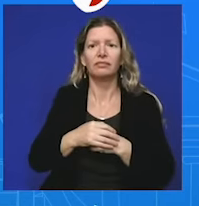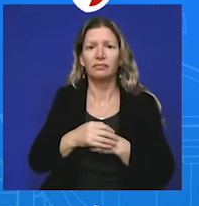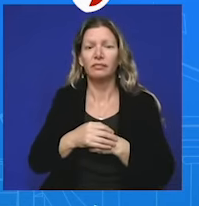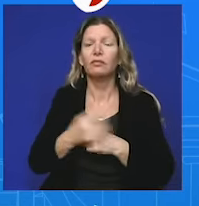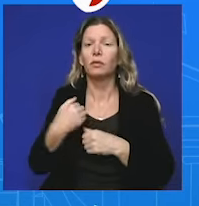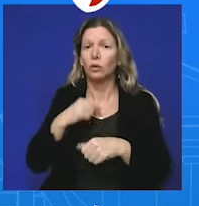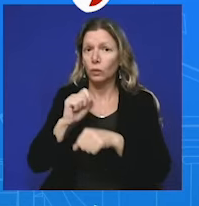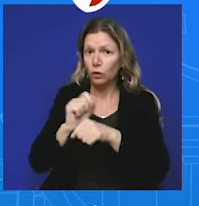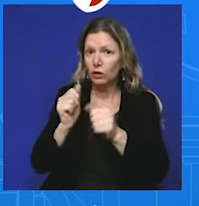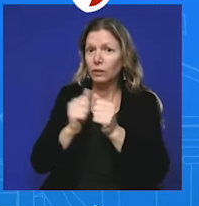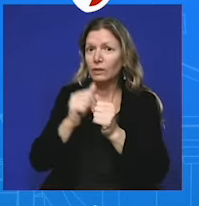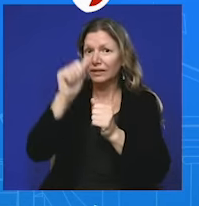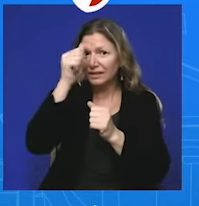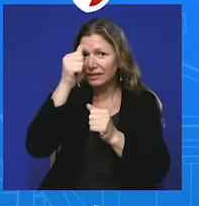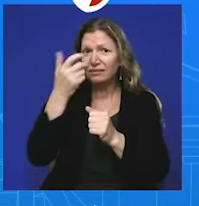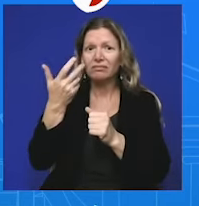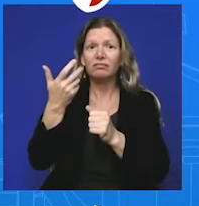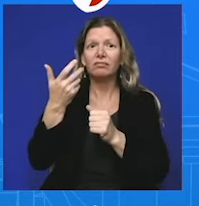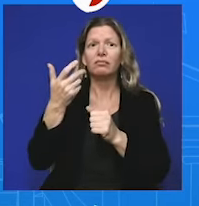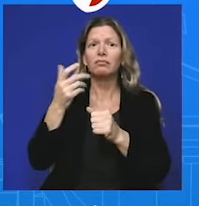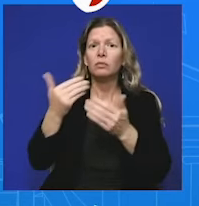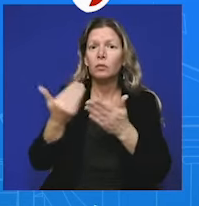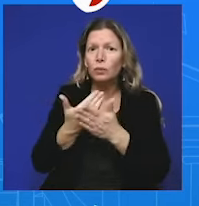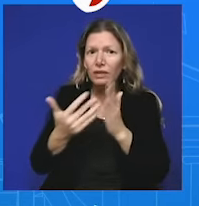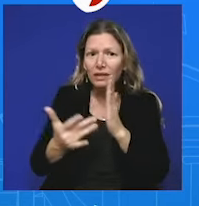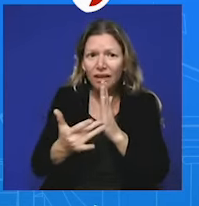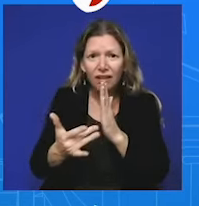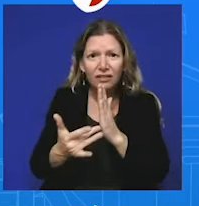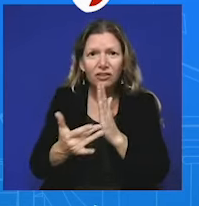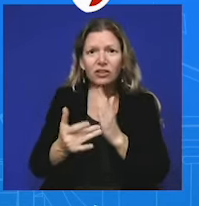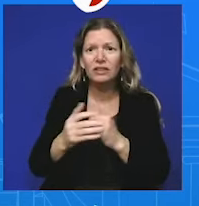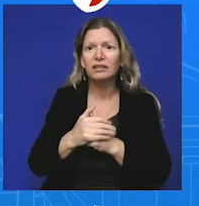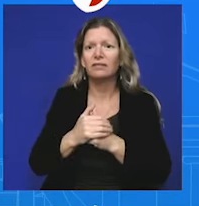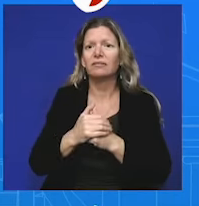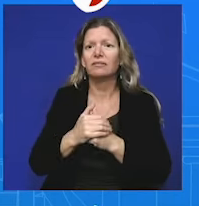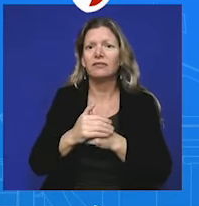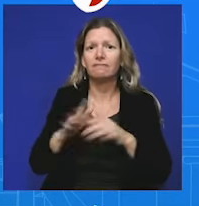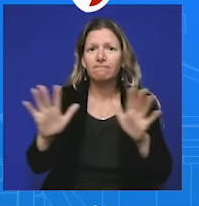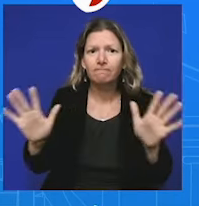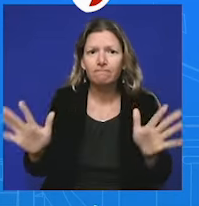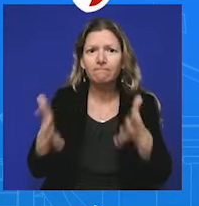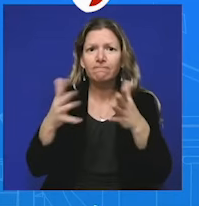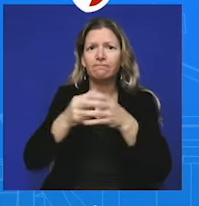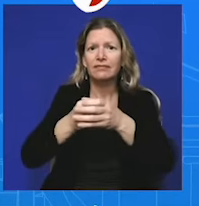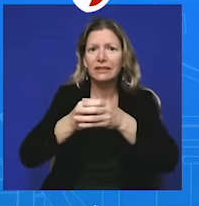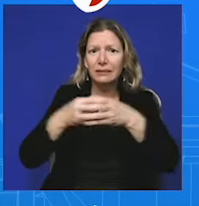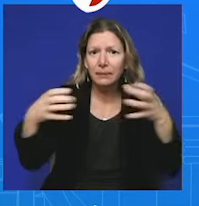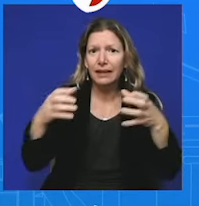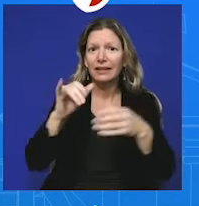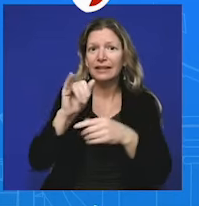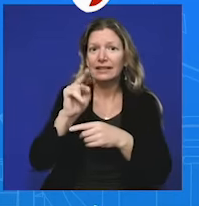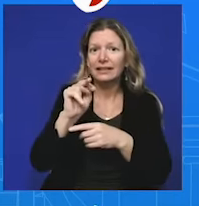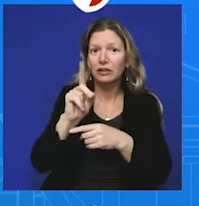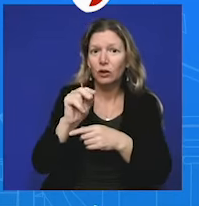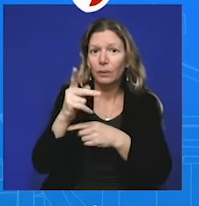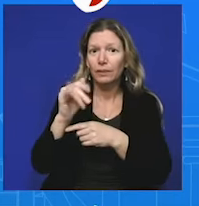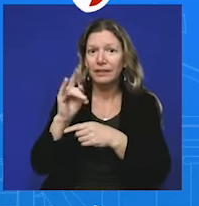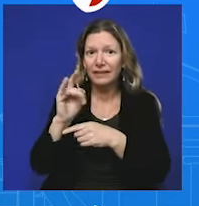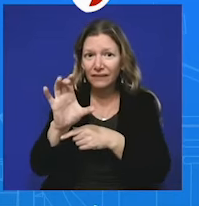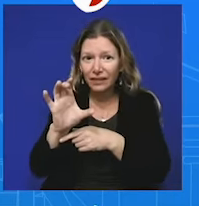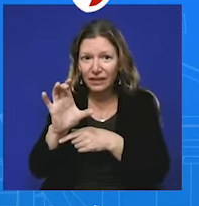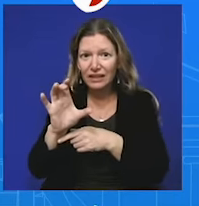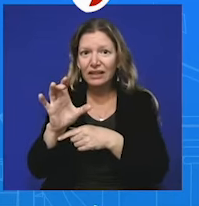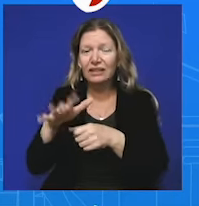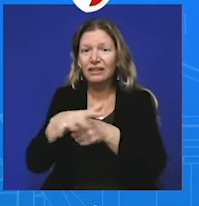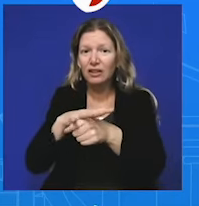expanding the relevance of the Indo-Pacific Quad, of course, which India is a part of. And then just the people-to-people exchanges and the